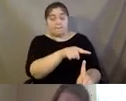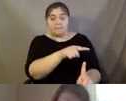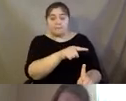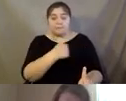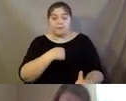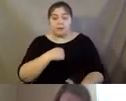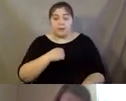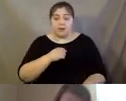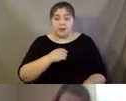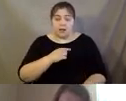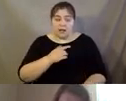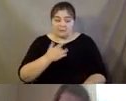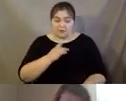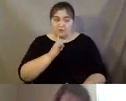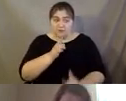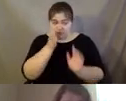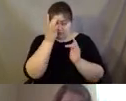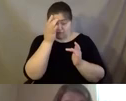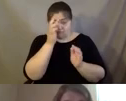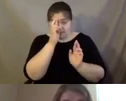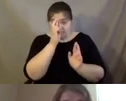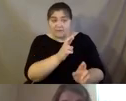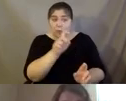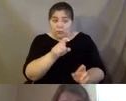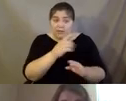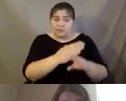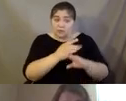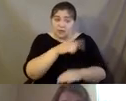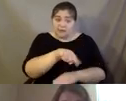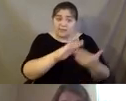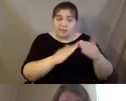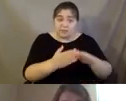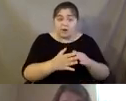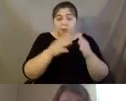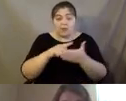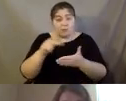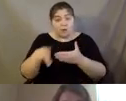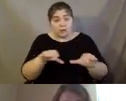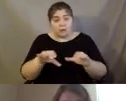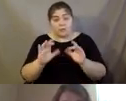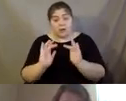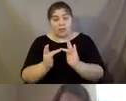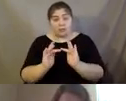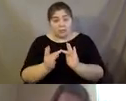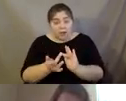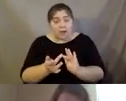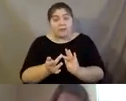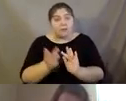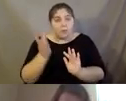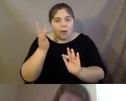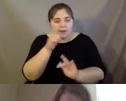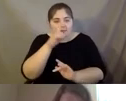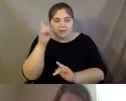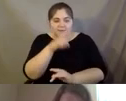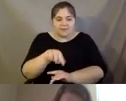feel pretty respectful of the fact that we need to protect them. And much of the programming we're doing remotely now is because they are so